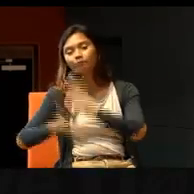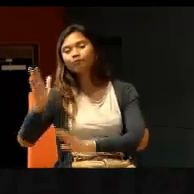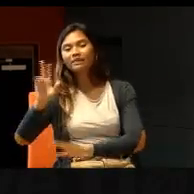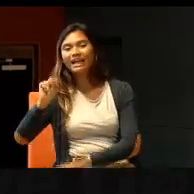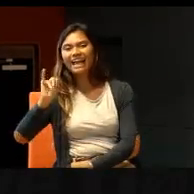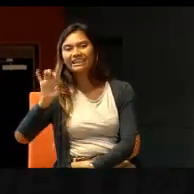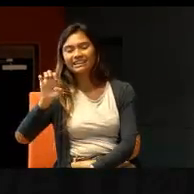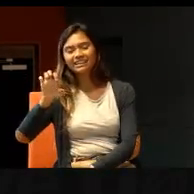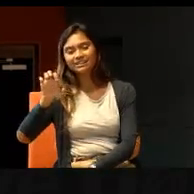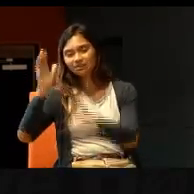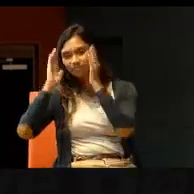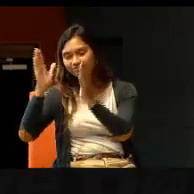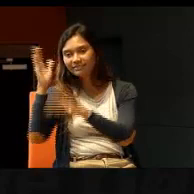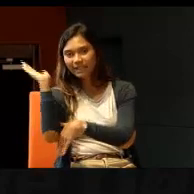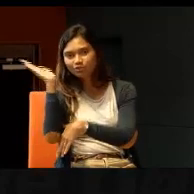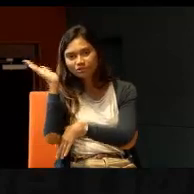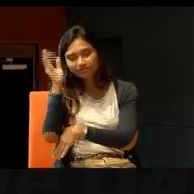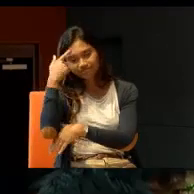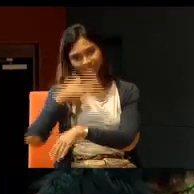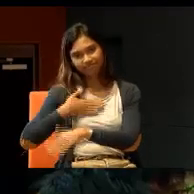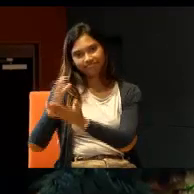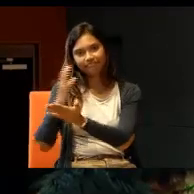attend lectures, for my Diploma course.